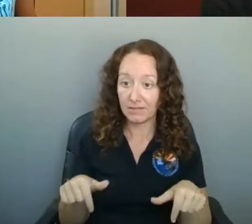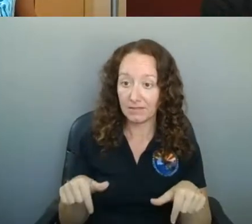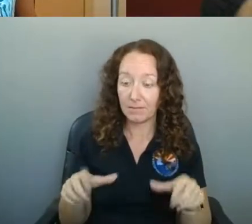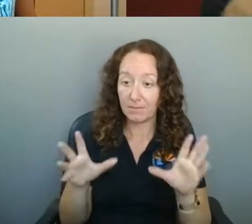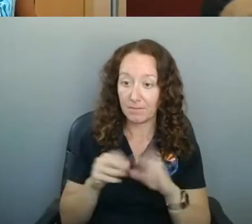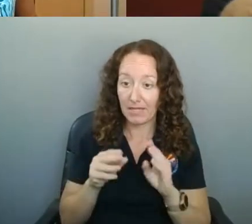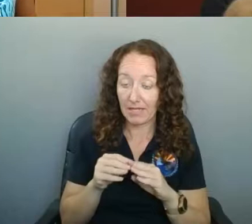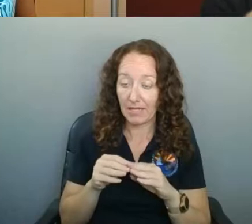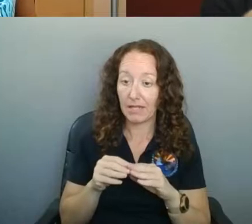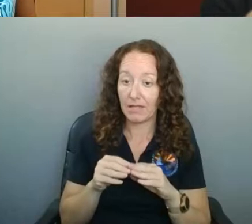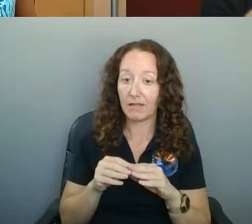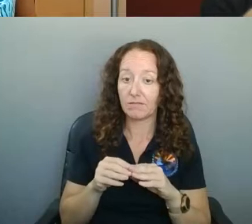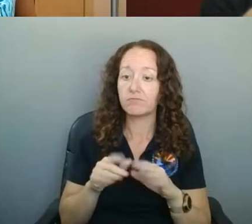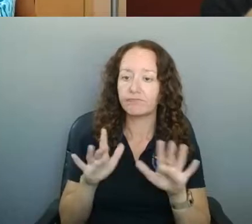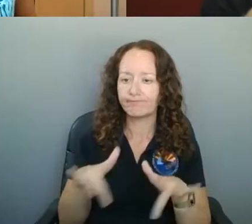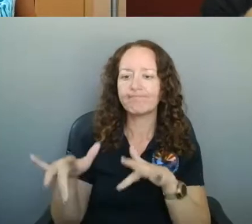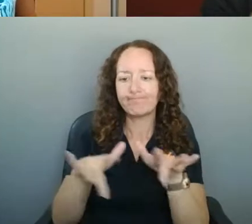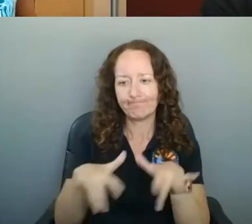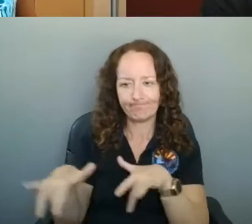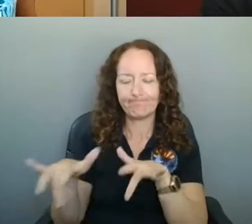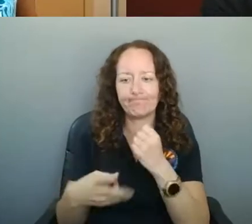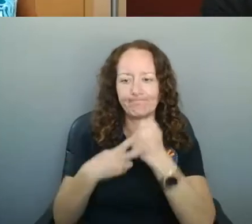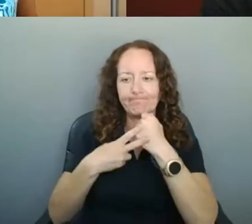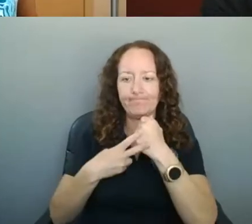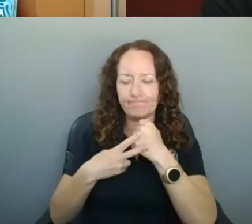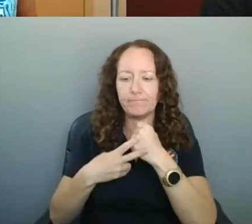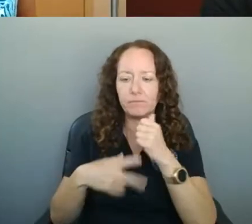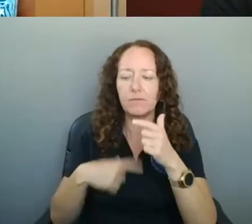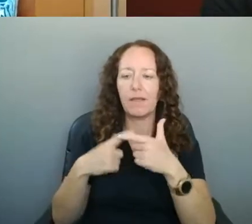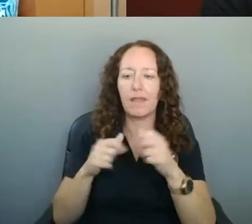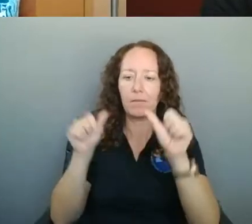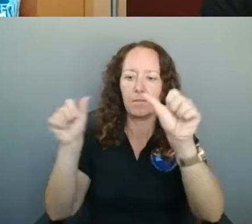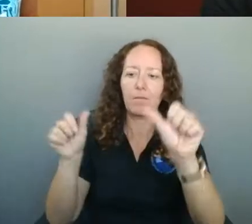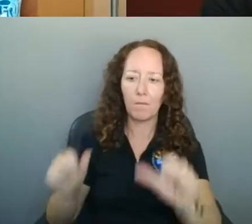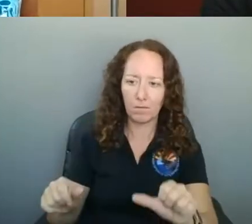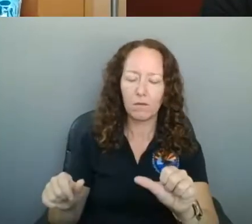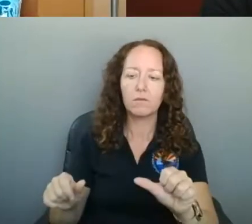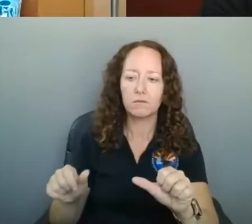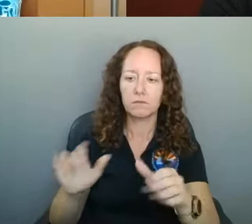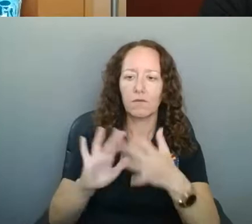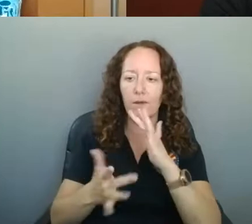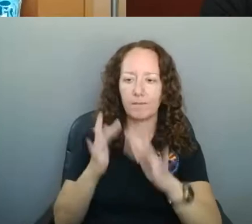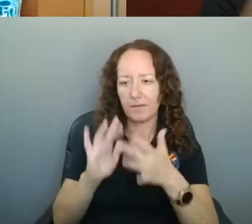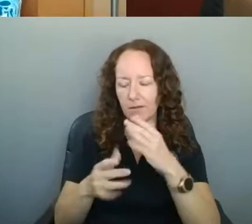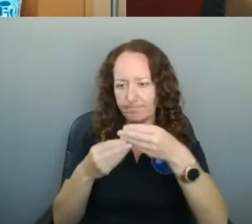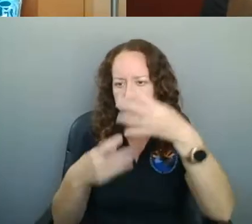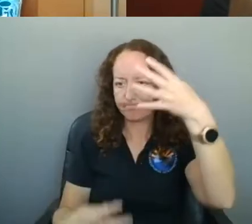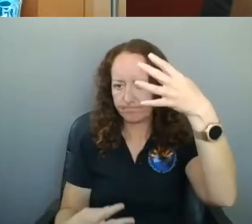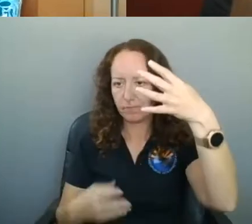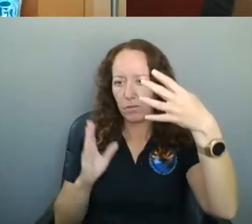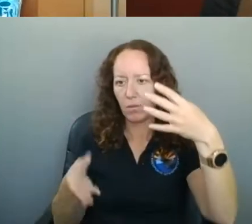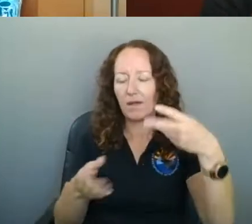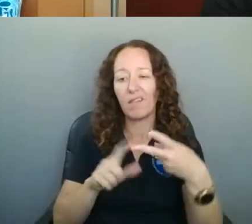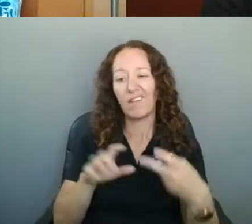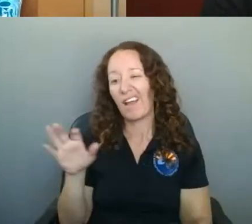hall, this has been recorded, and the links for this town hall will be available on our website. Some social media